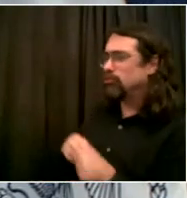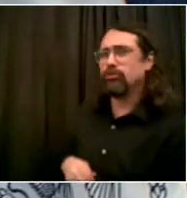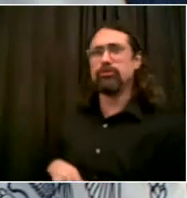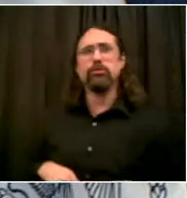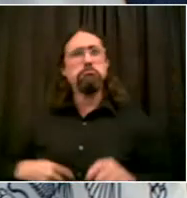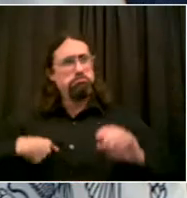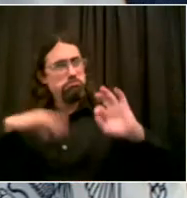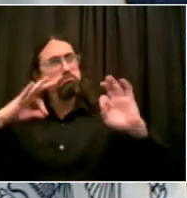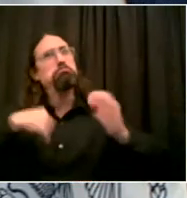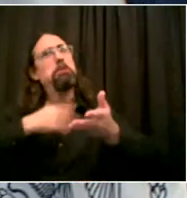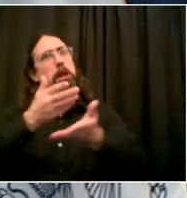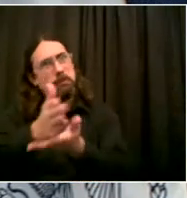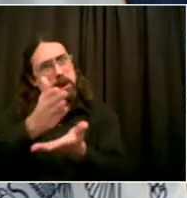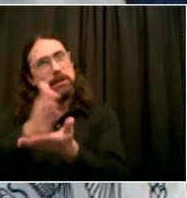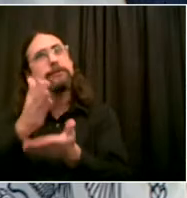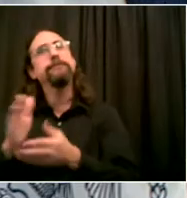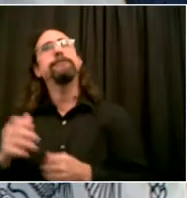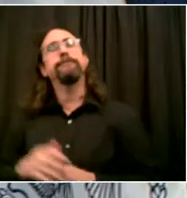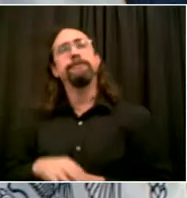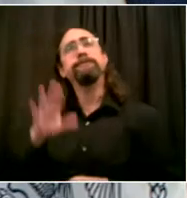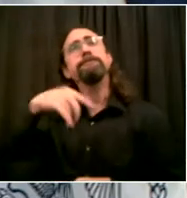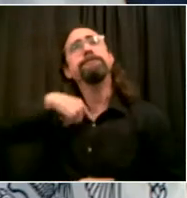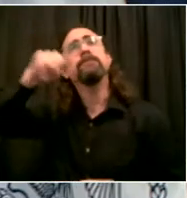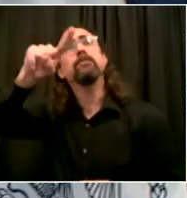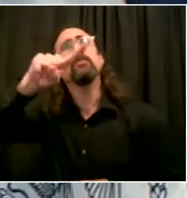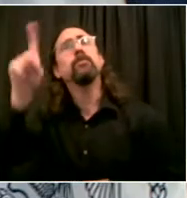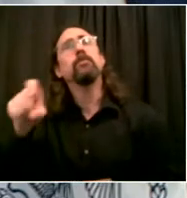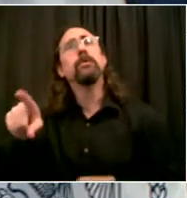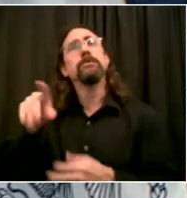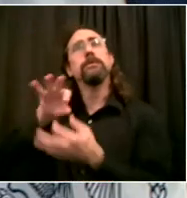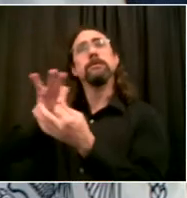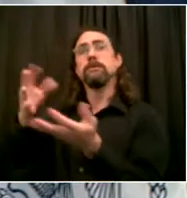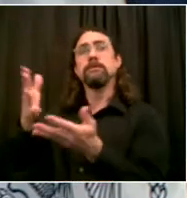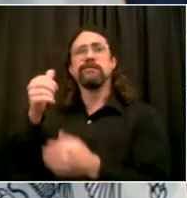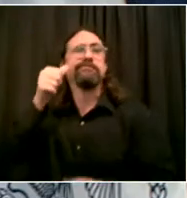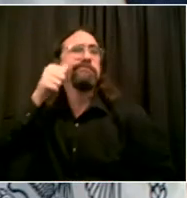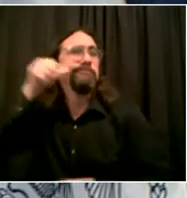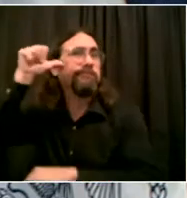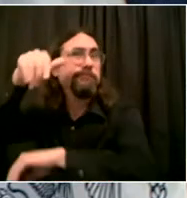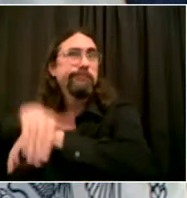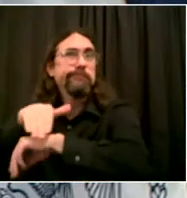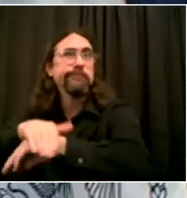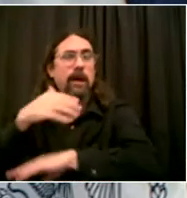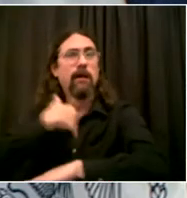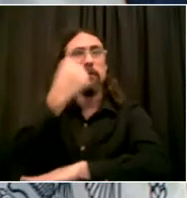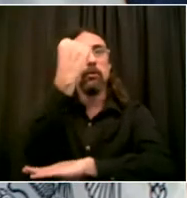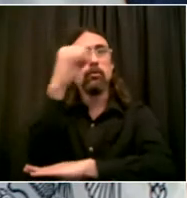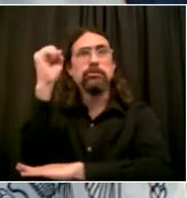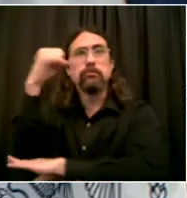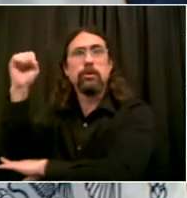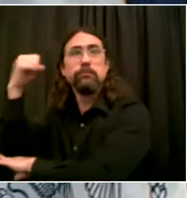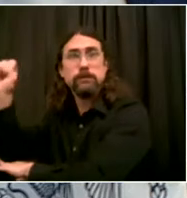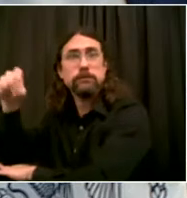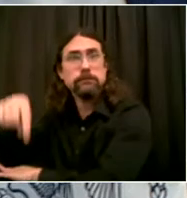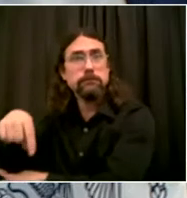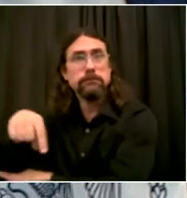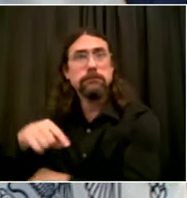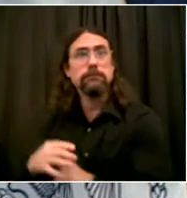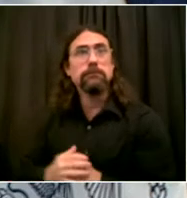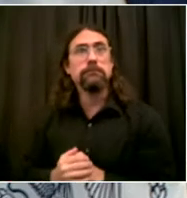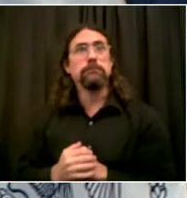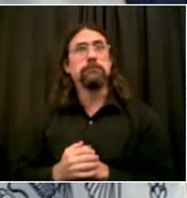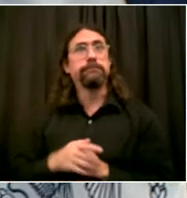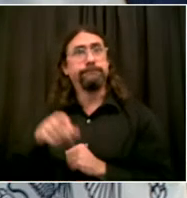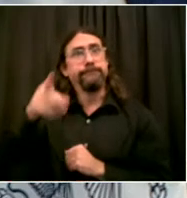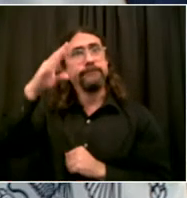the car who rammed into police at that protest been arrested? And why isn't Commissioner Shea here today to